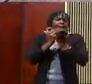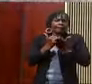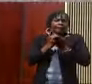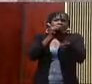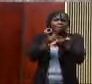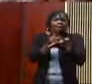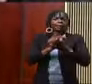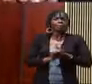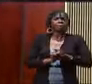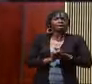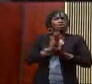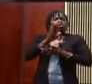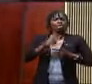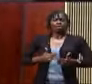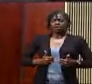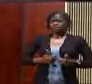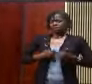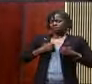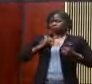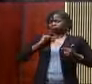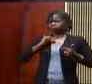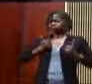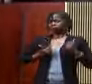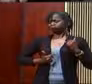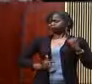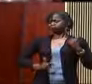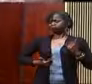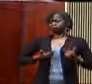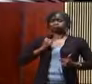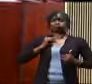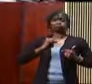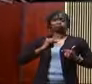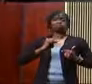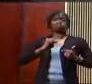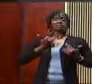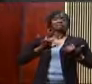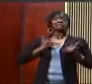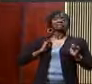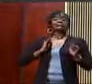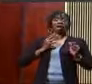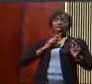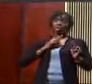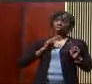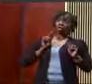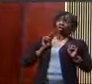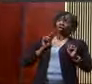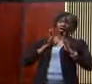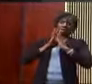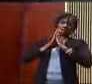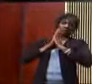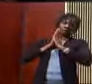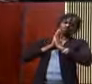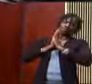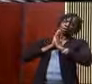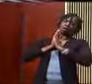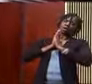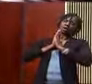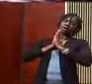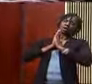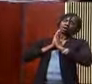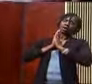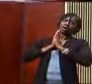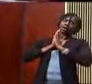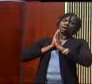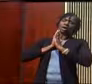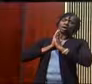there. Life will knock you down, but while you're down, that's when you can look up. And when you look up to God